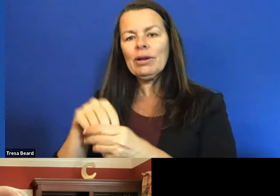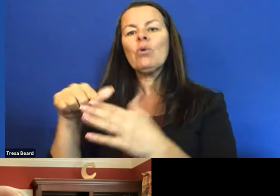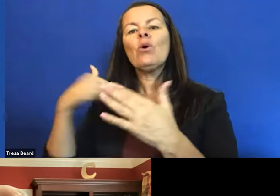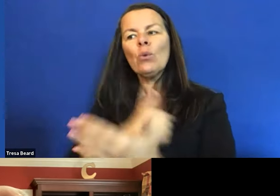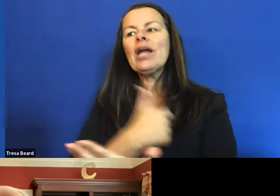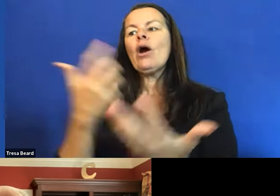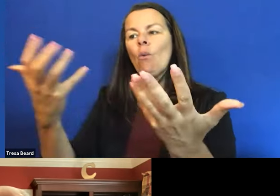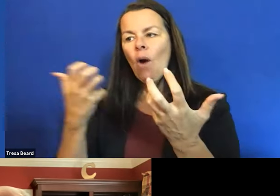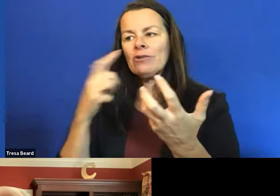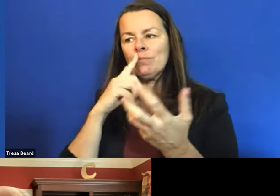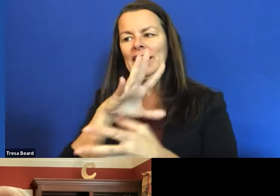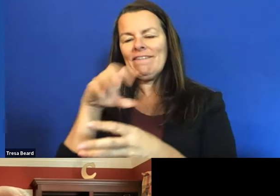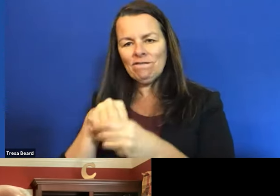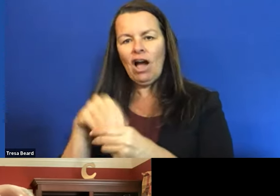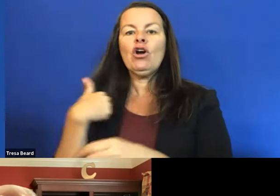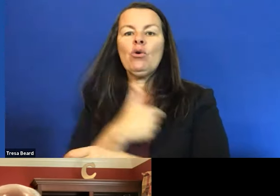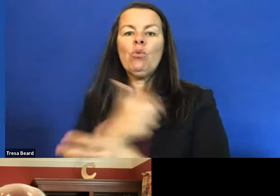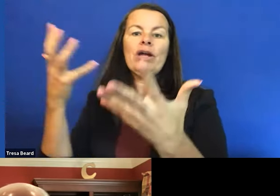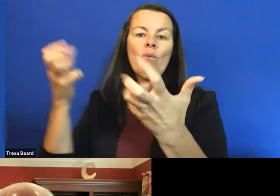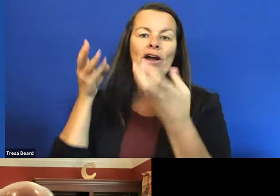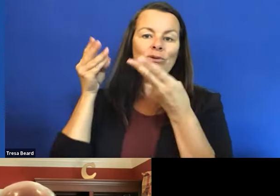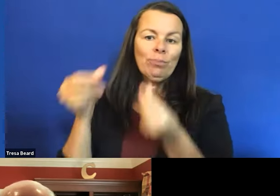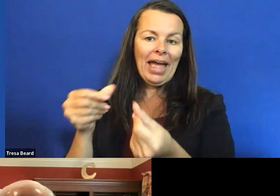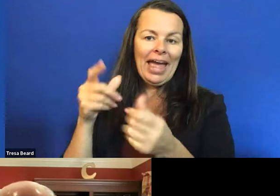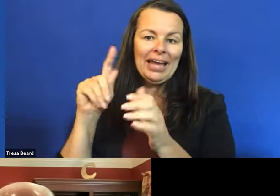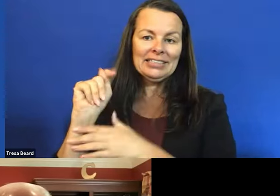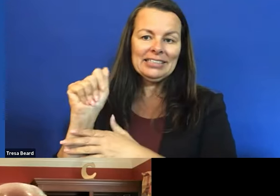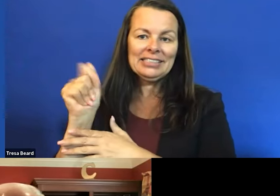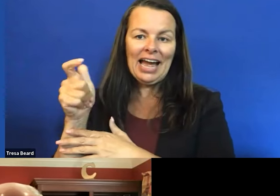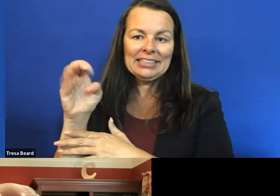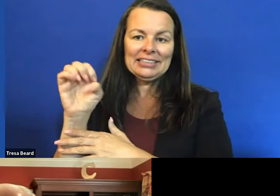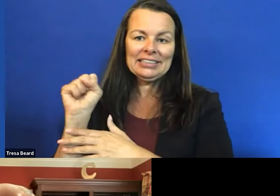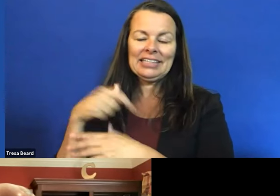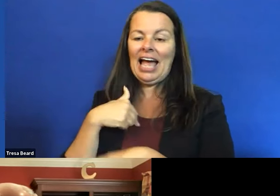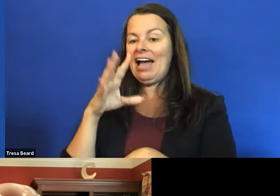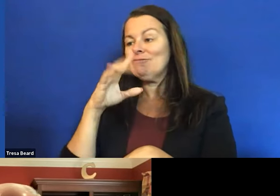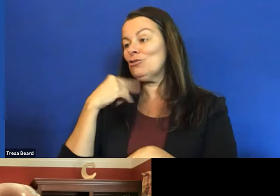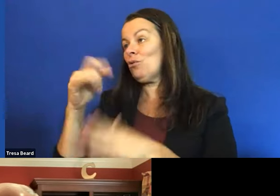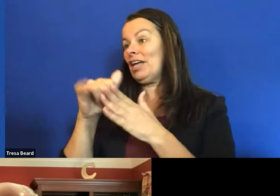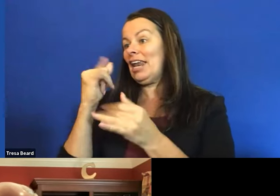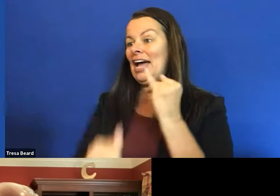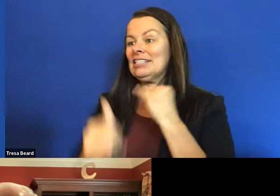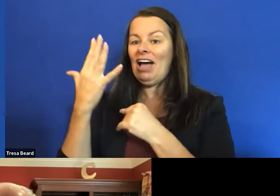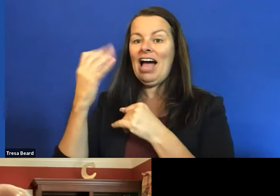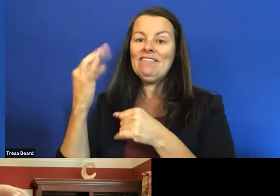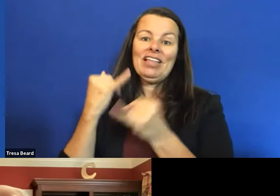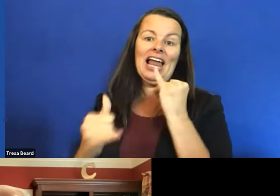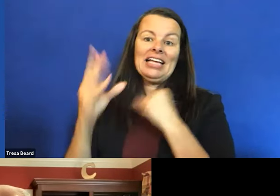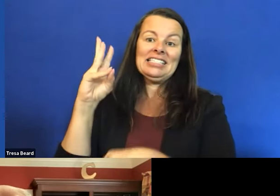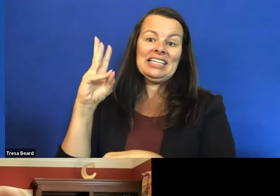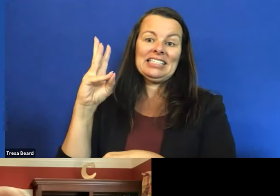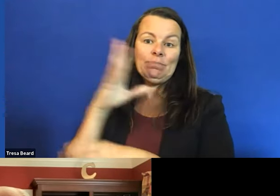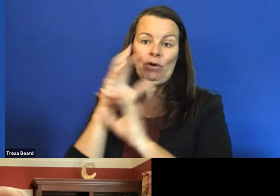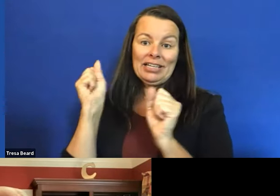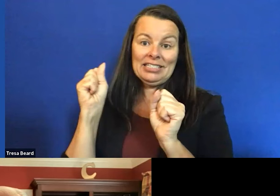we want to pay taxes. I've always said to five of the last six presidents, and I'll leave that open as to the one I didn't, but